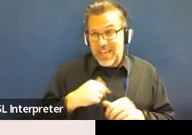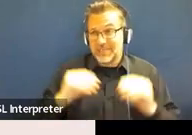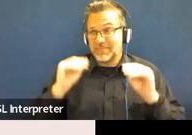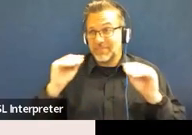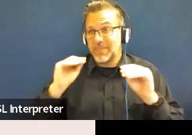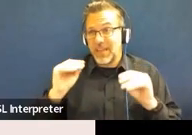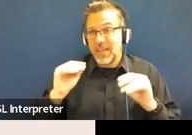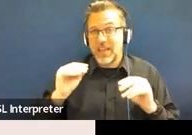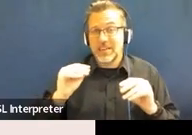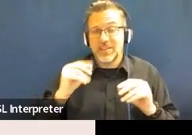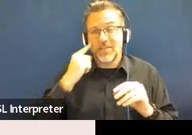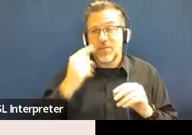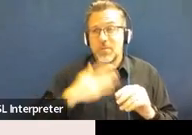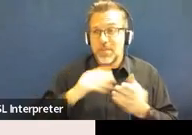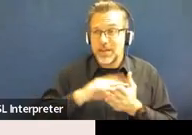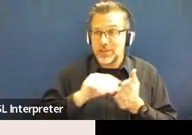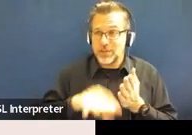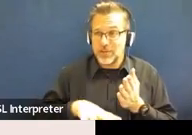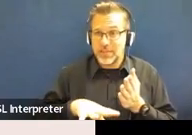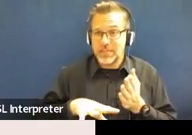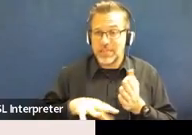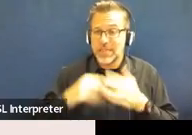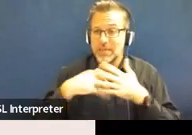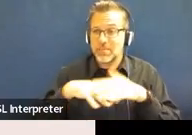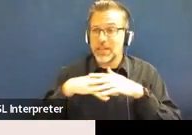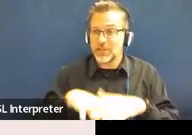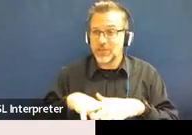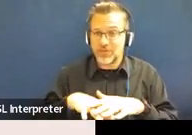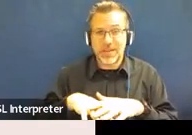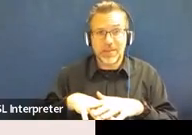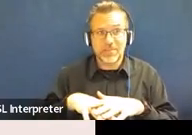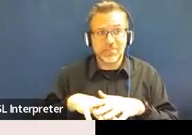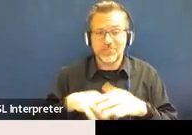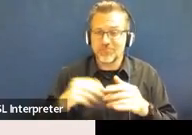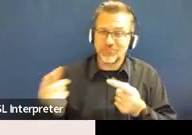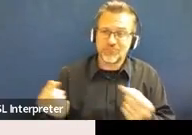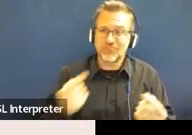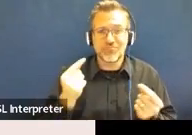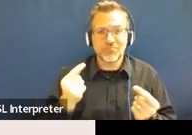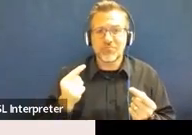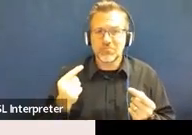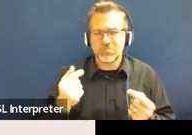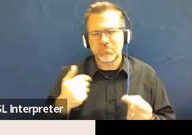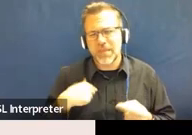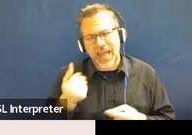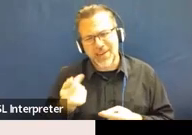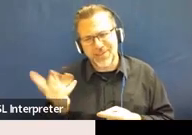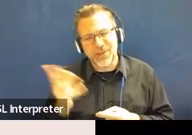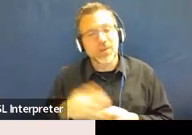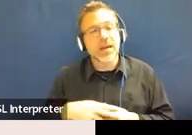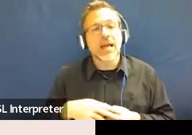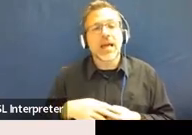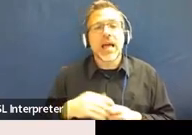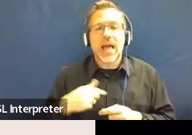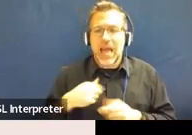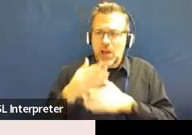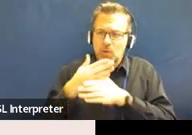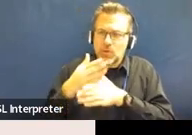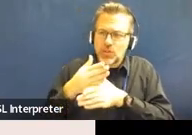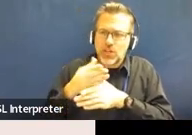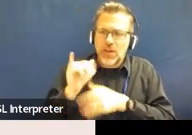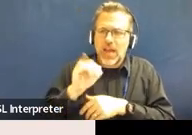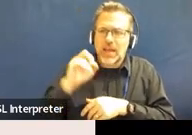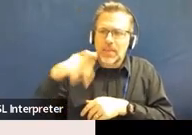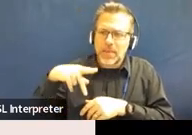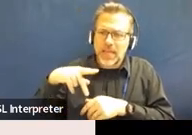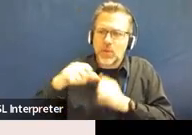mine who were engaged in mainstream activities, and I had quite a few, I would share the IEP with them with special